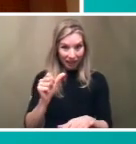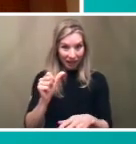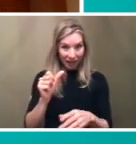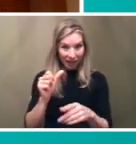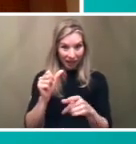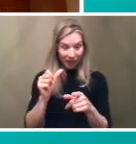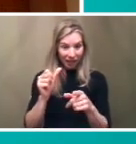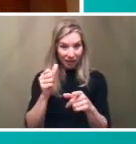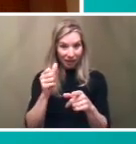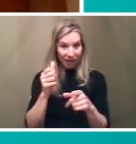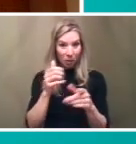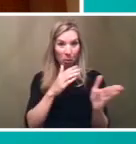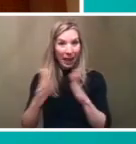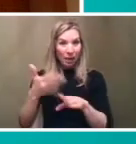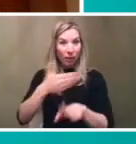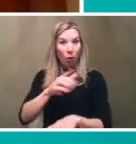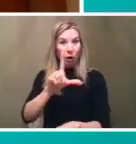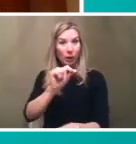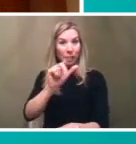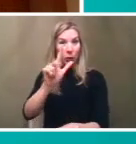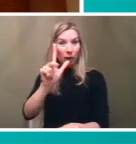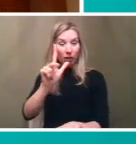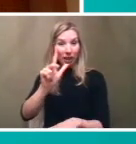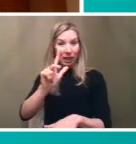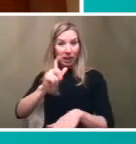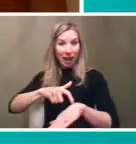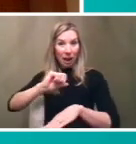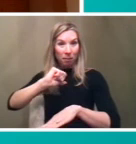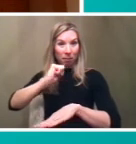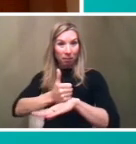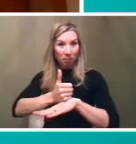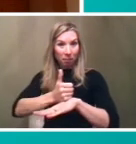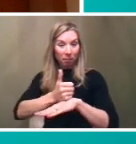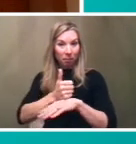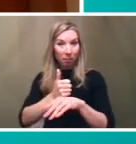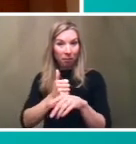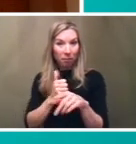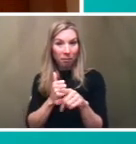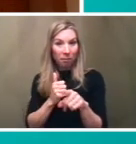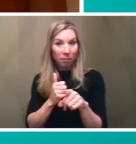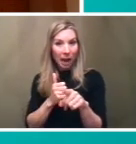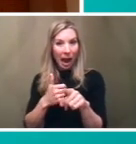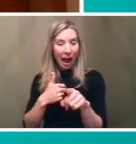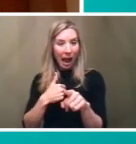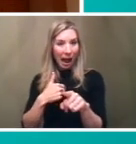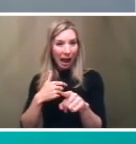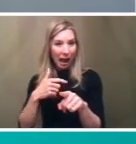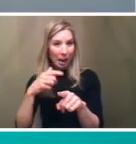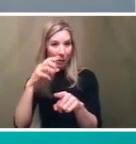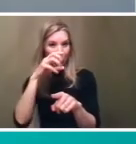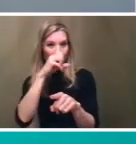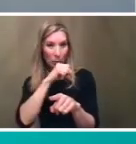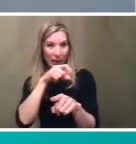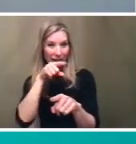uh timeline i'm going to assume that this is about the level of